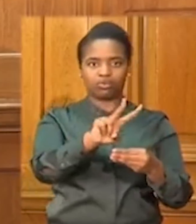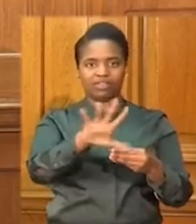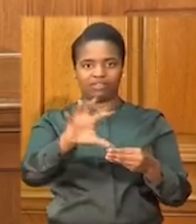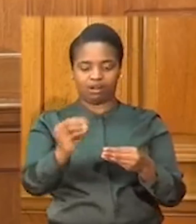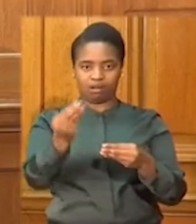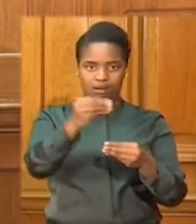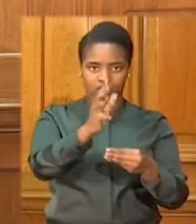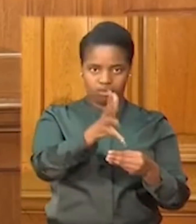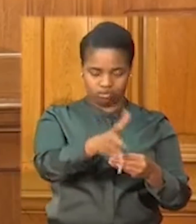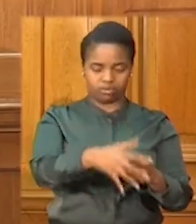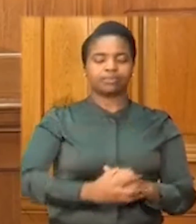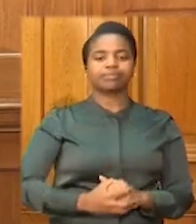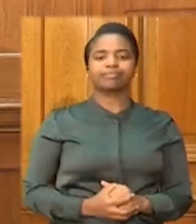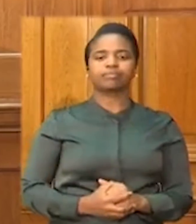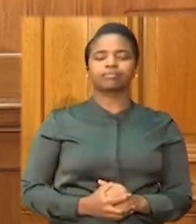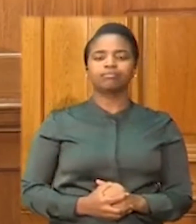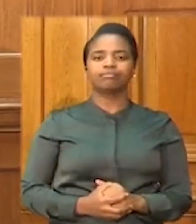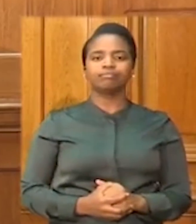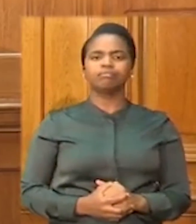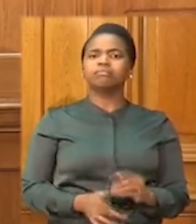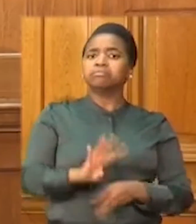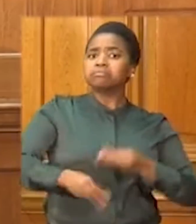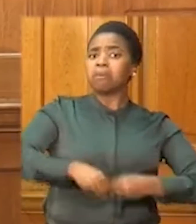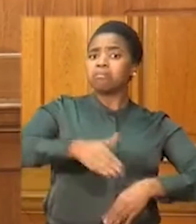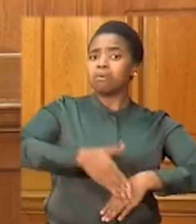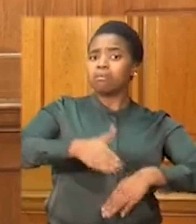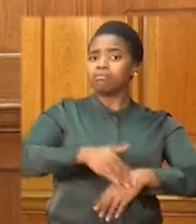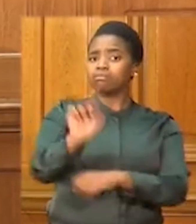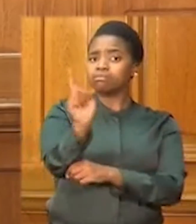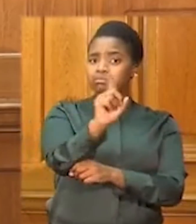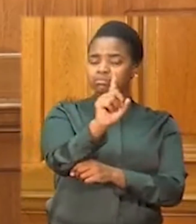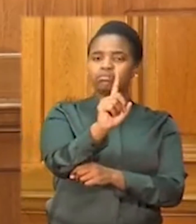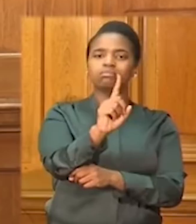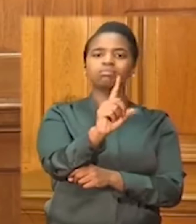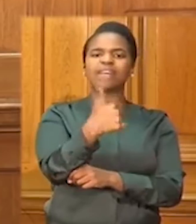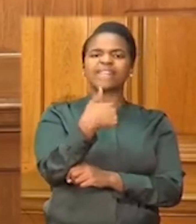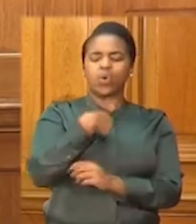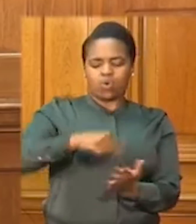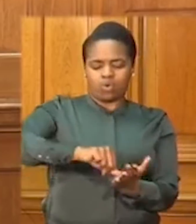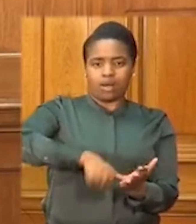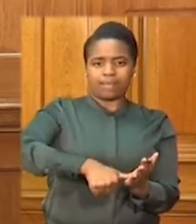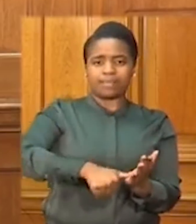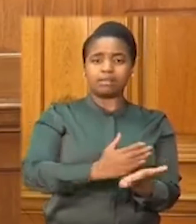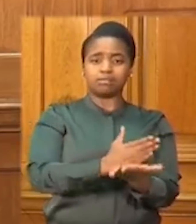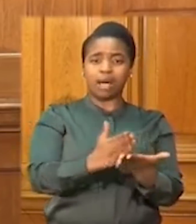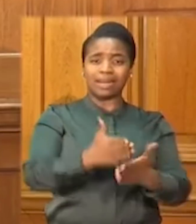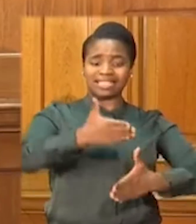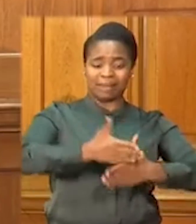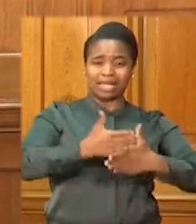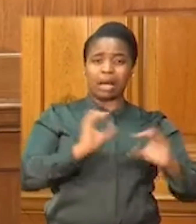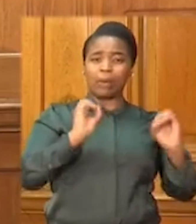special COVID-19 social relief of distress grant